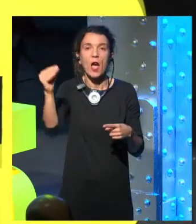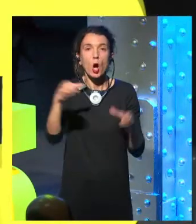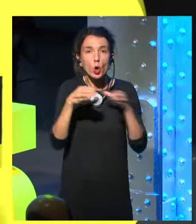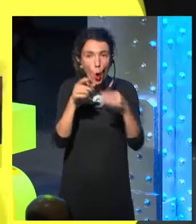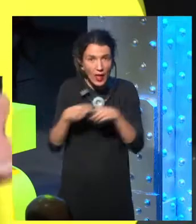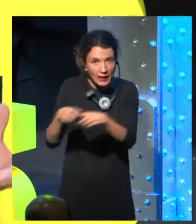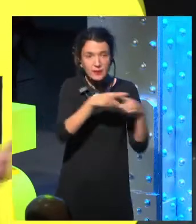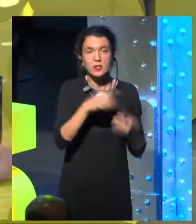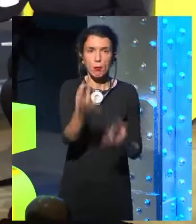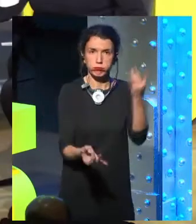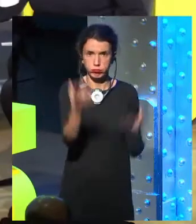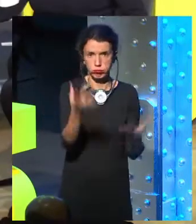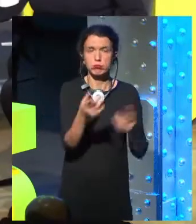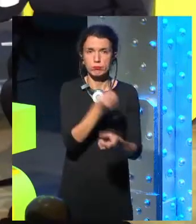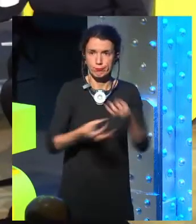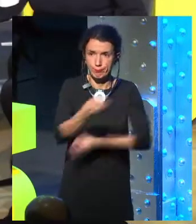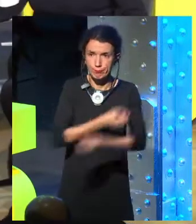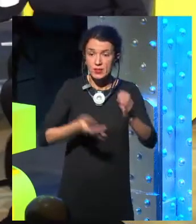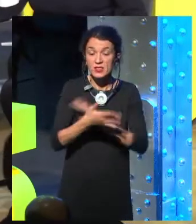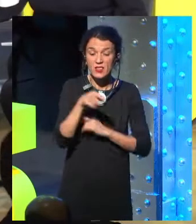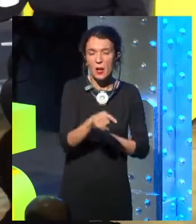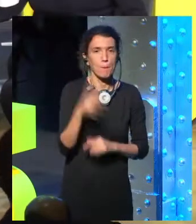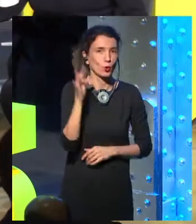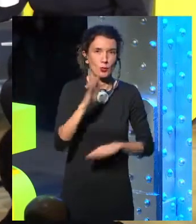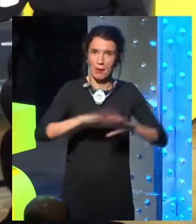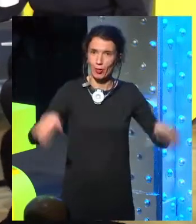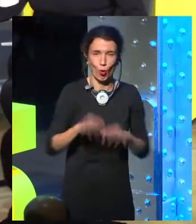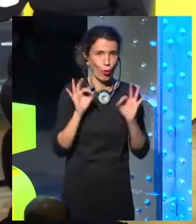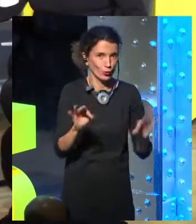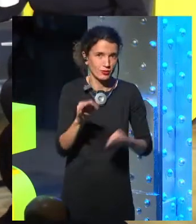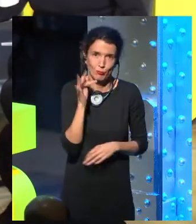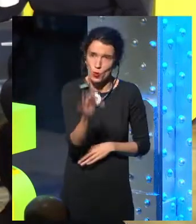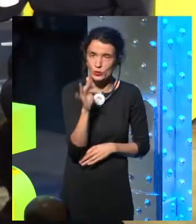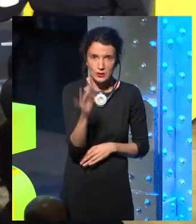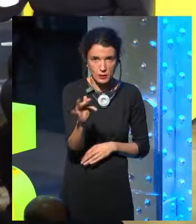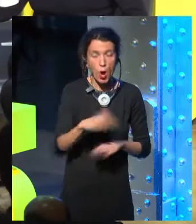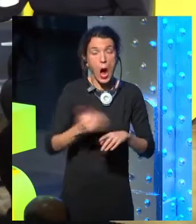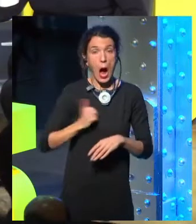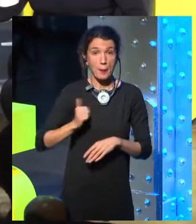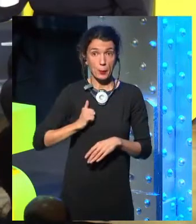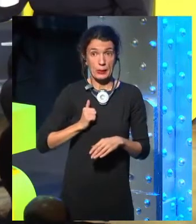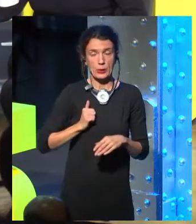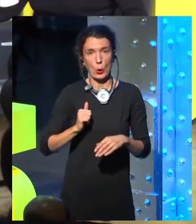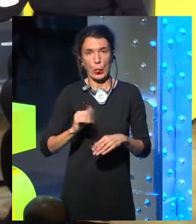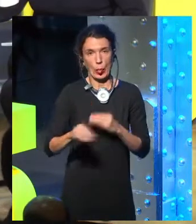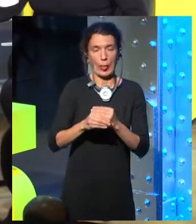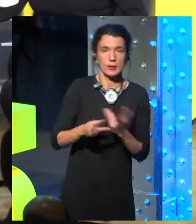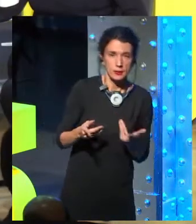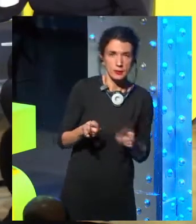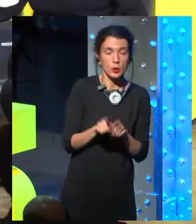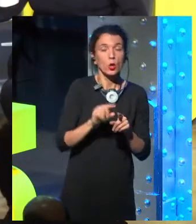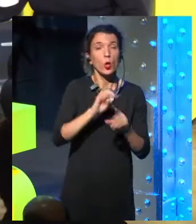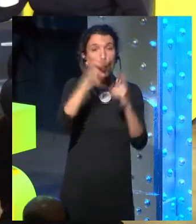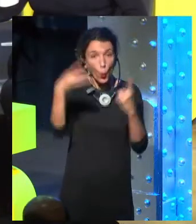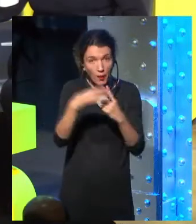collective intelligence. And this only can be better for everyone. And this is